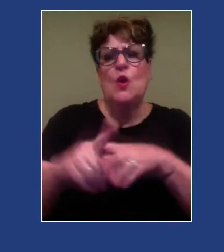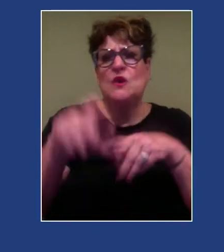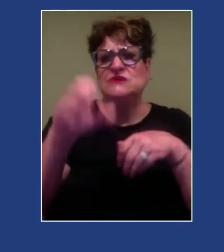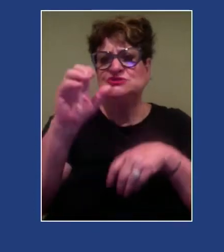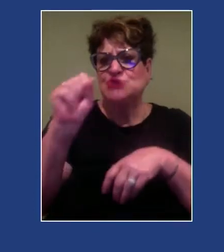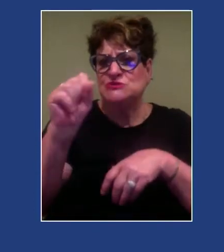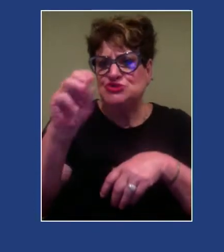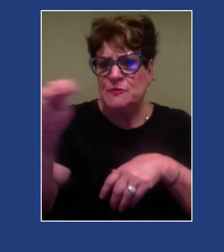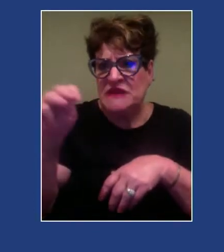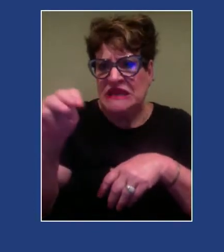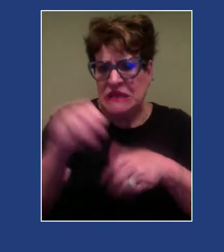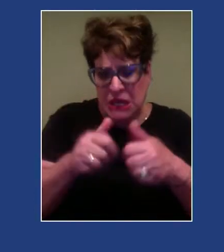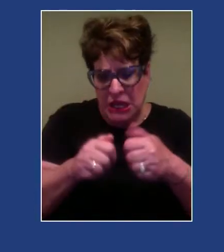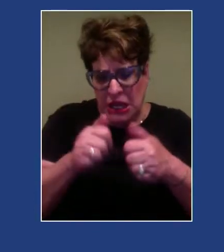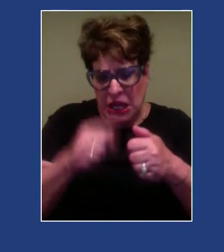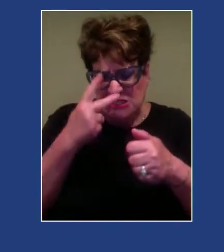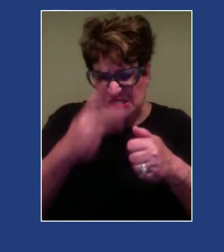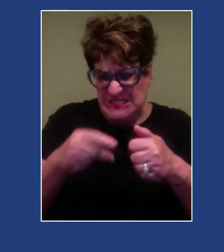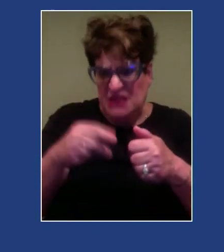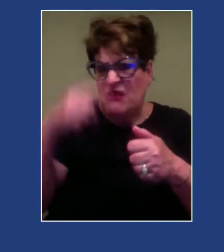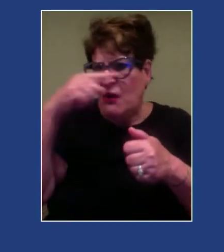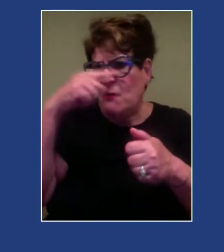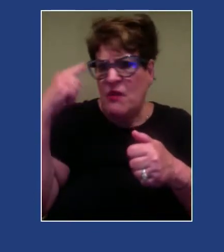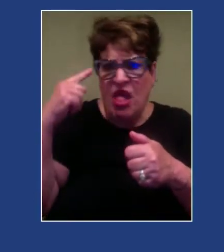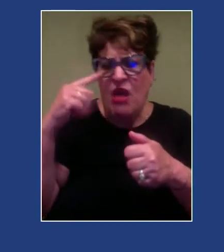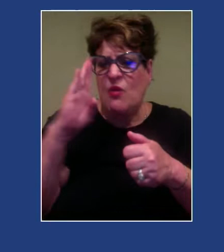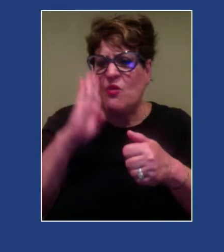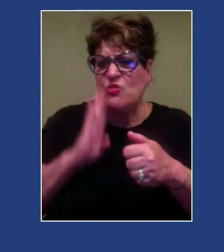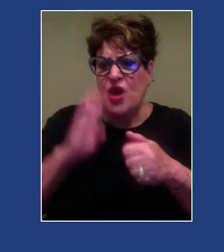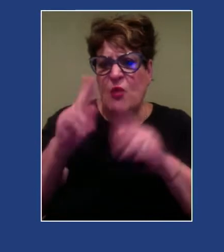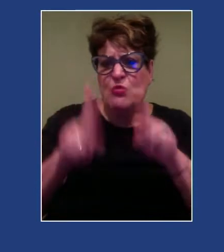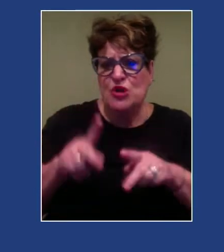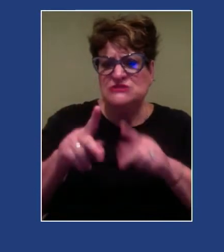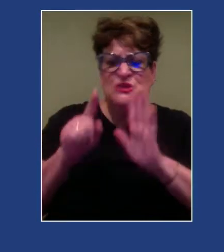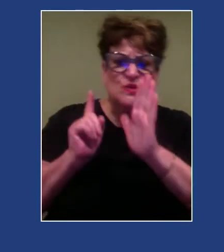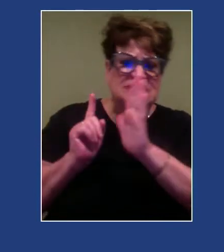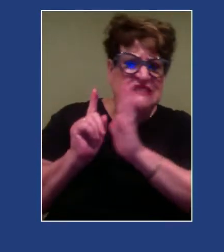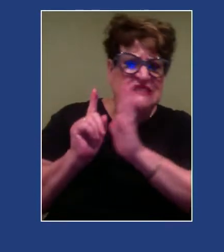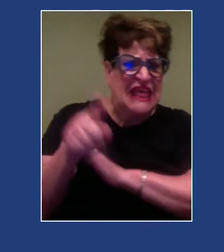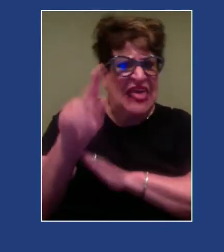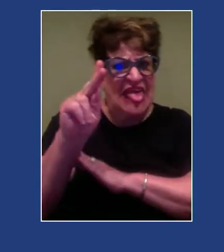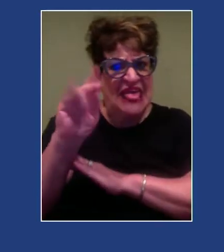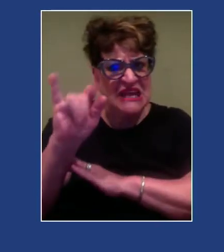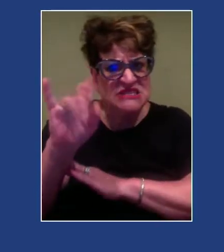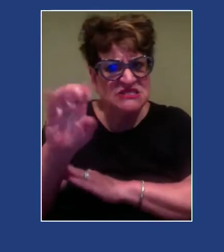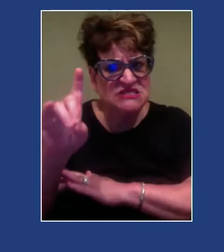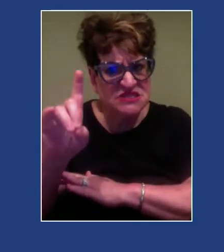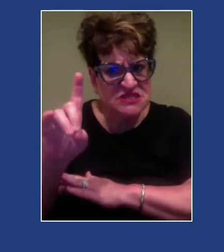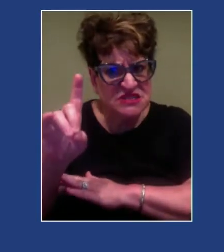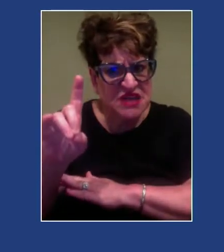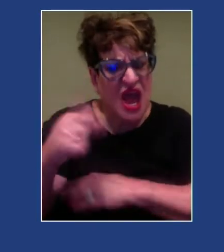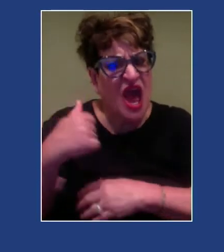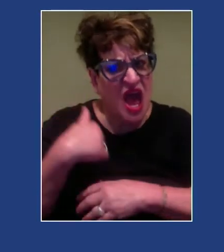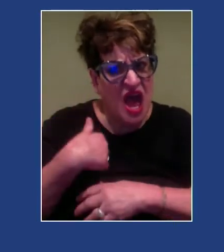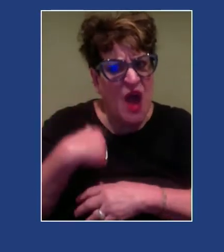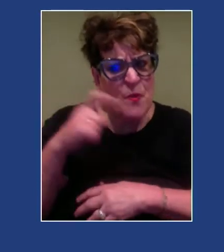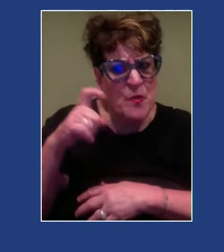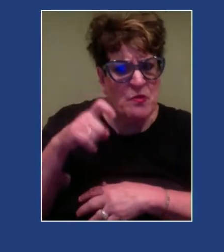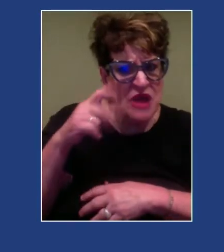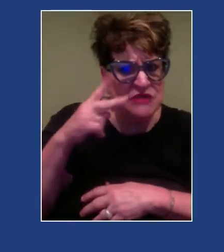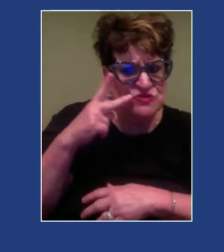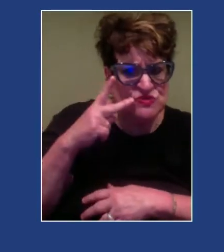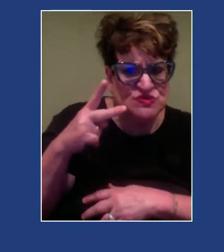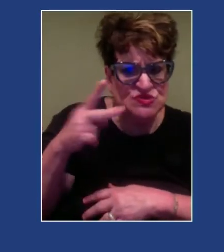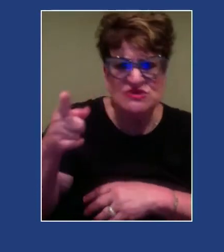she sees that another black or brown person has been murdered. I have to pay attention to how that informs